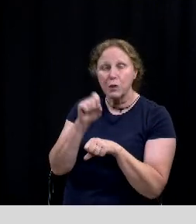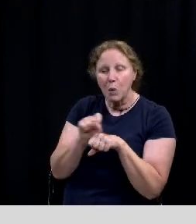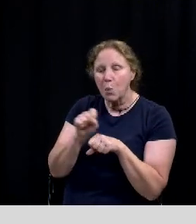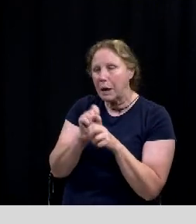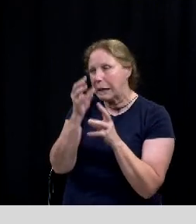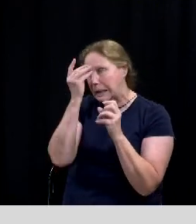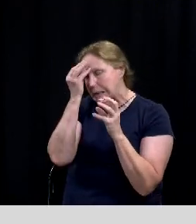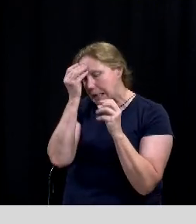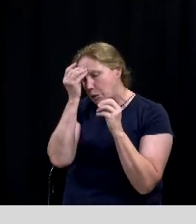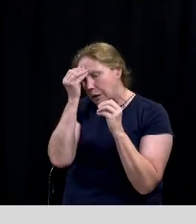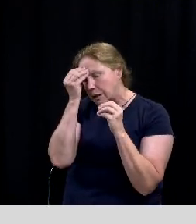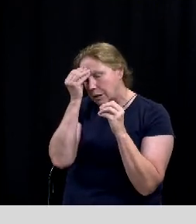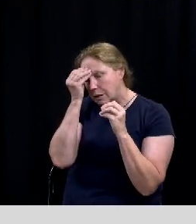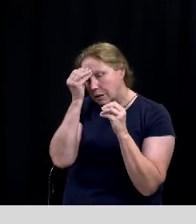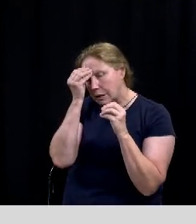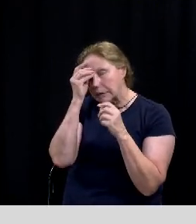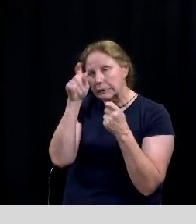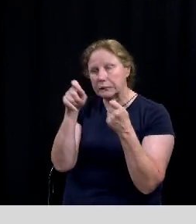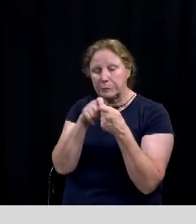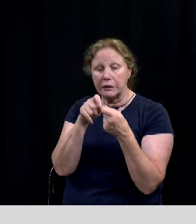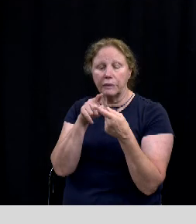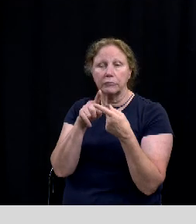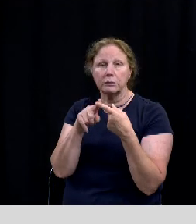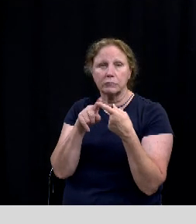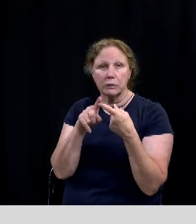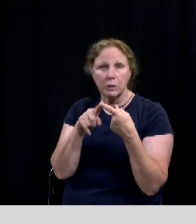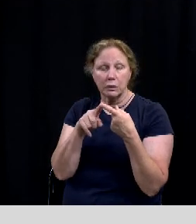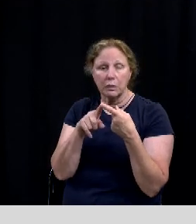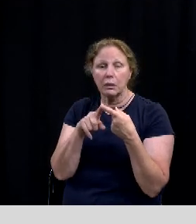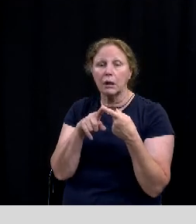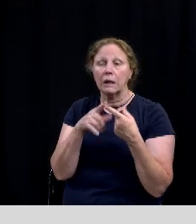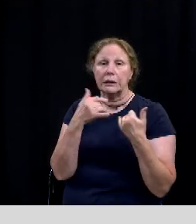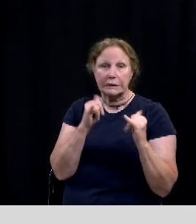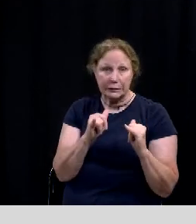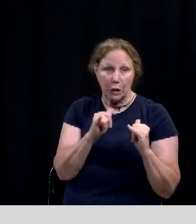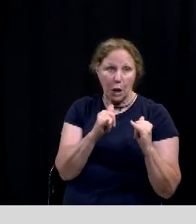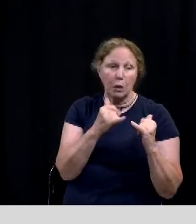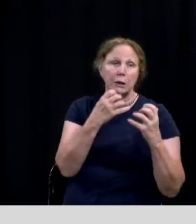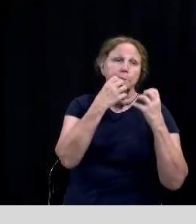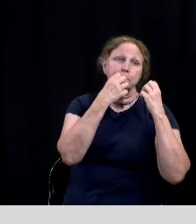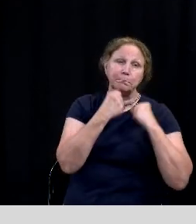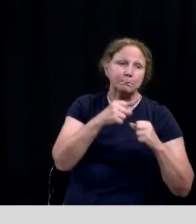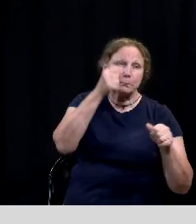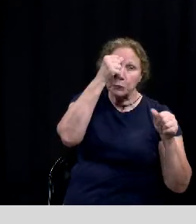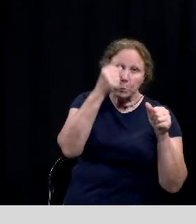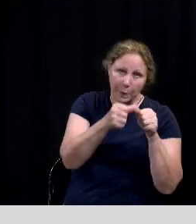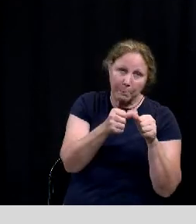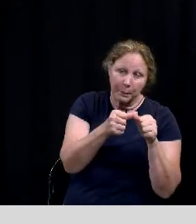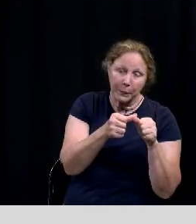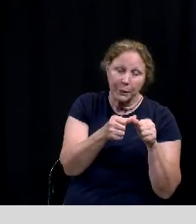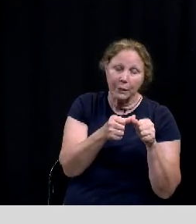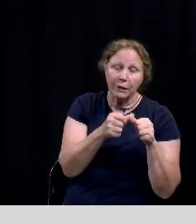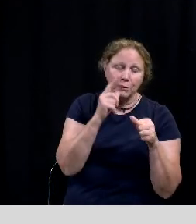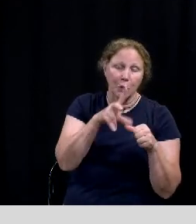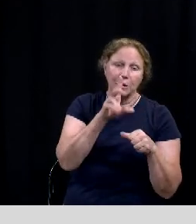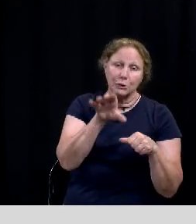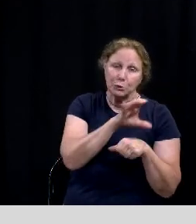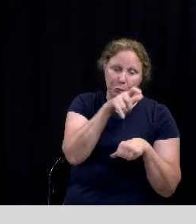into specifically wanting to still create a memorable december um and i think that's such a